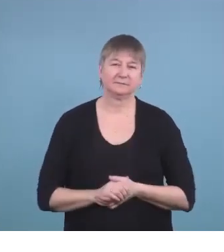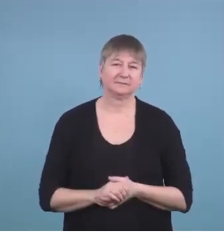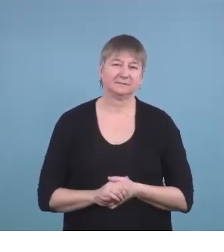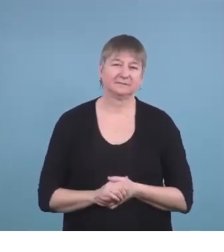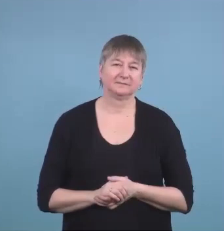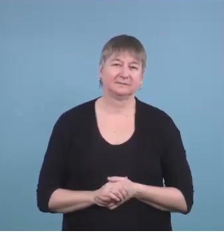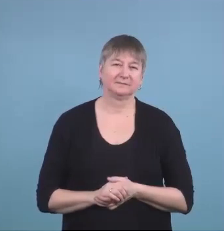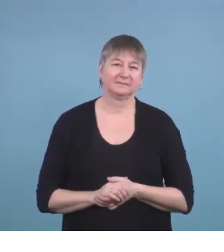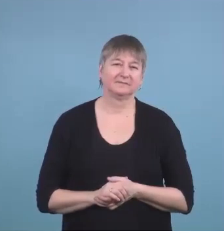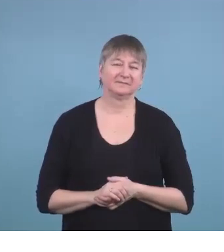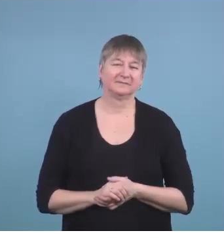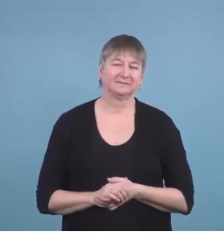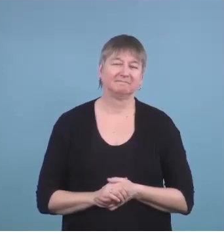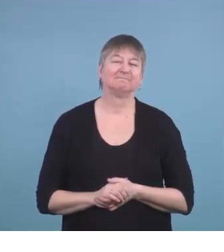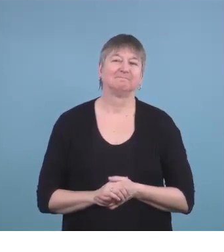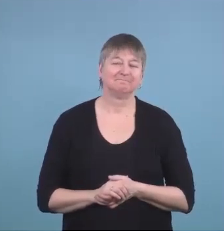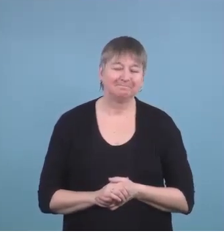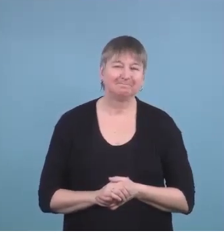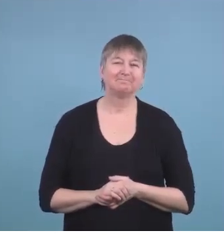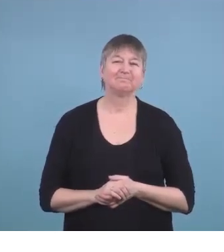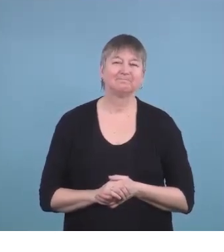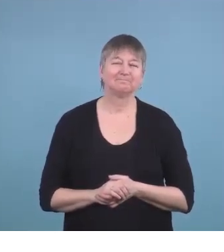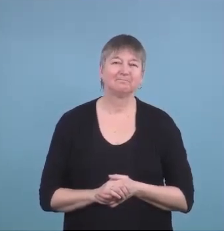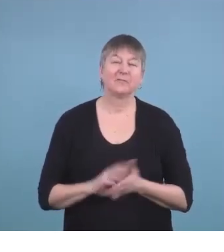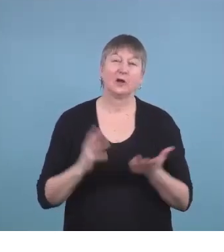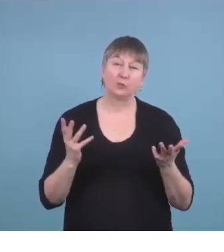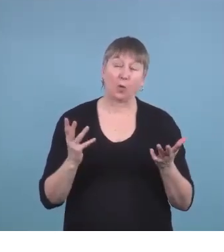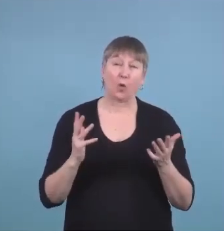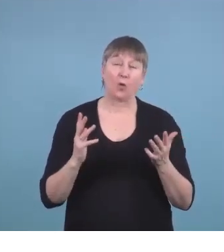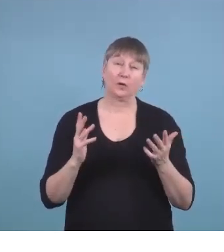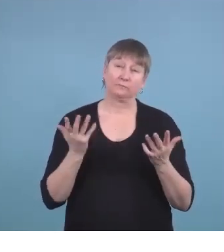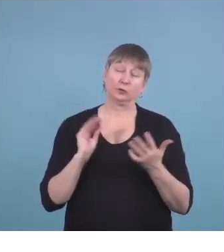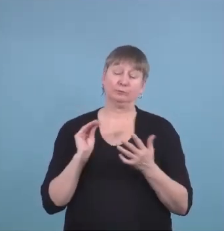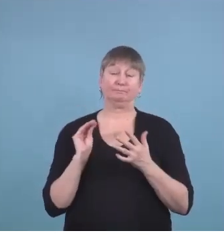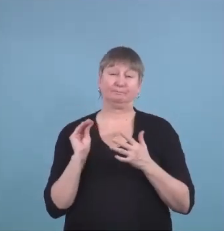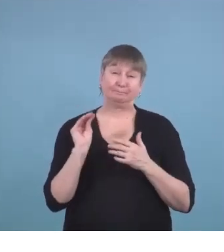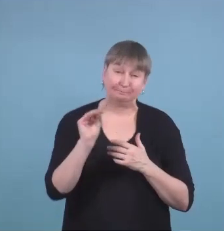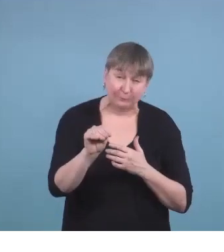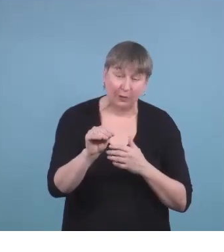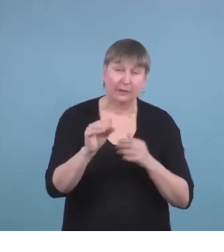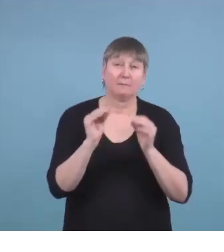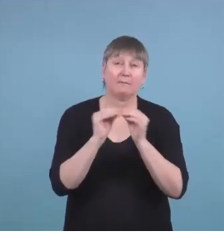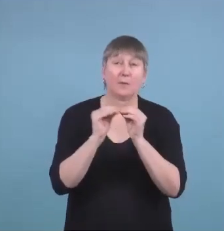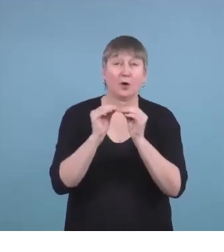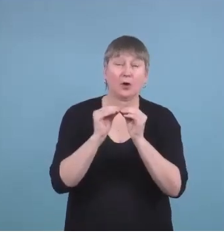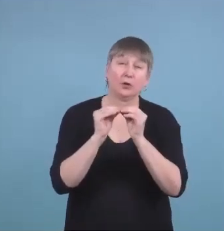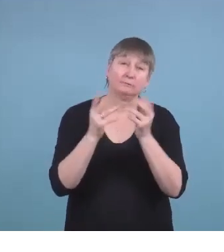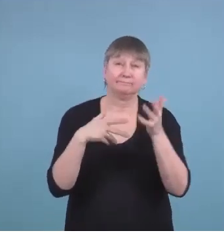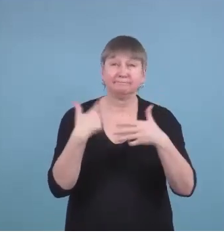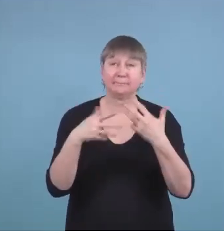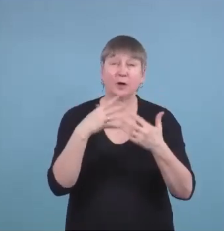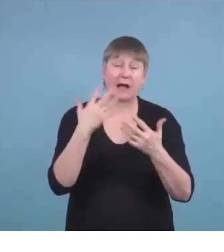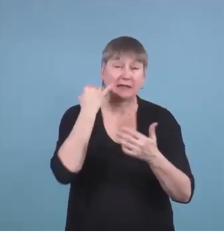So at that point, as a stopgap measure, my assignment for them was